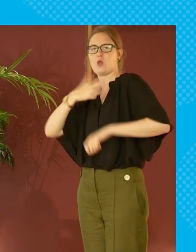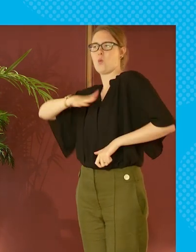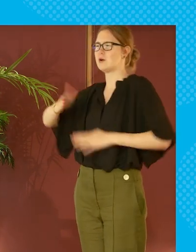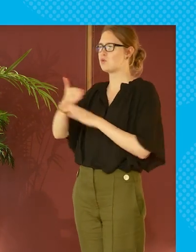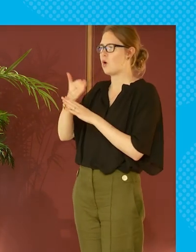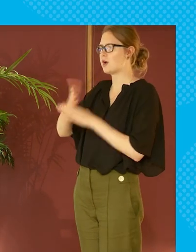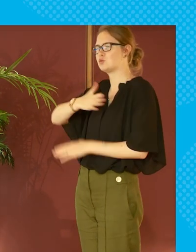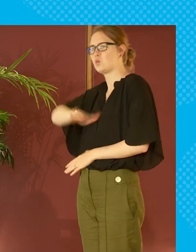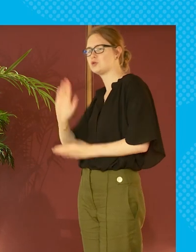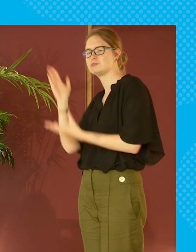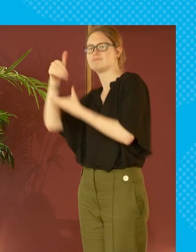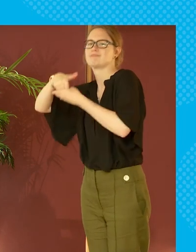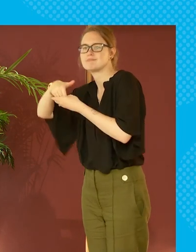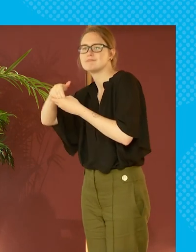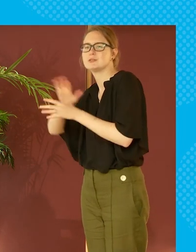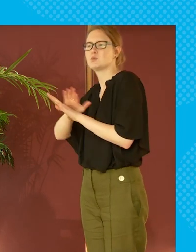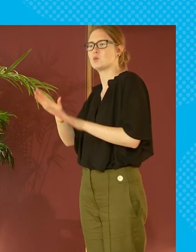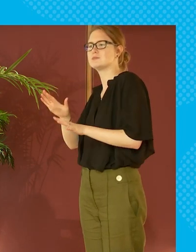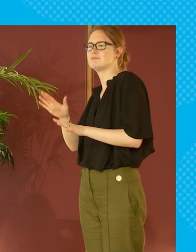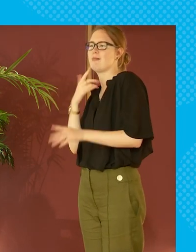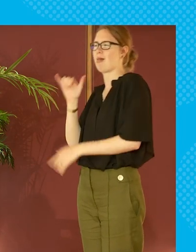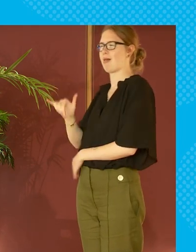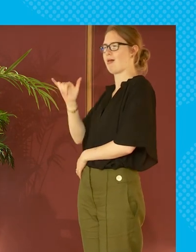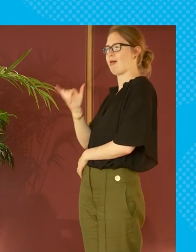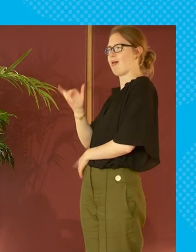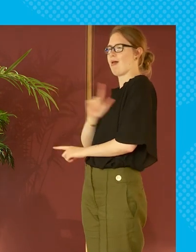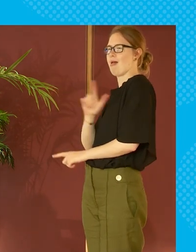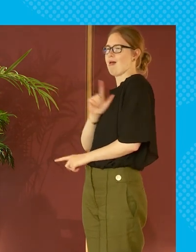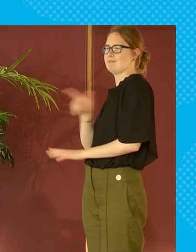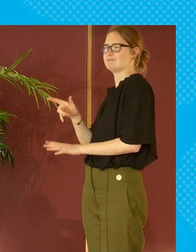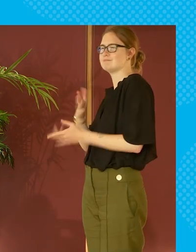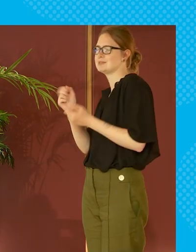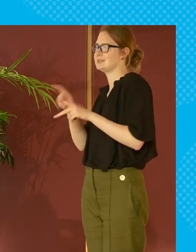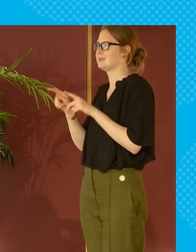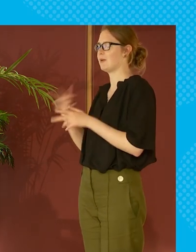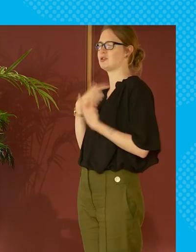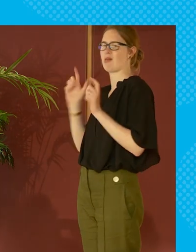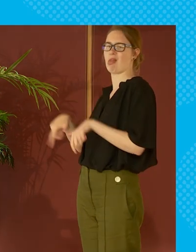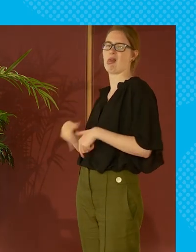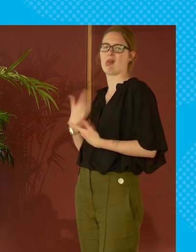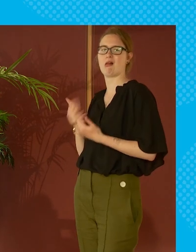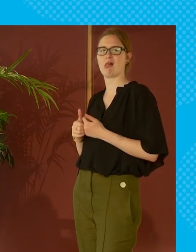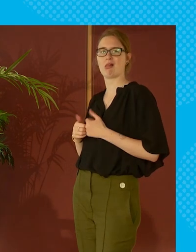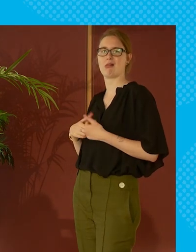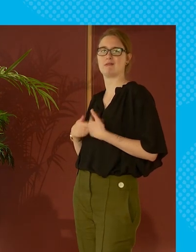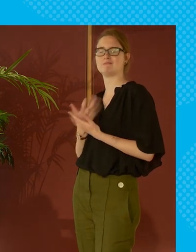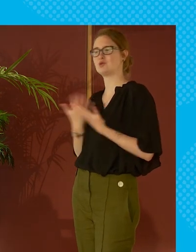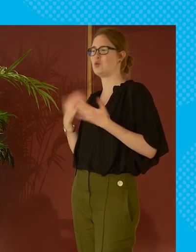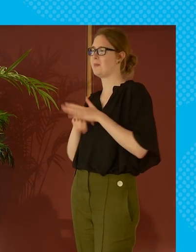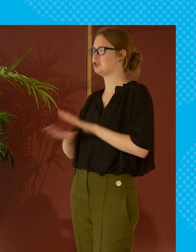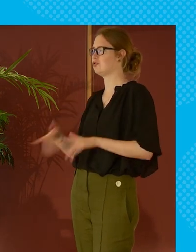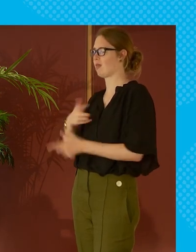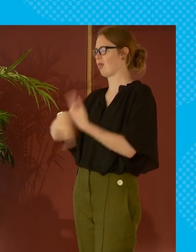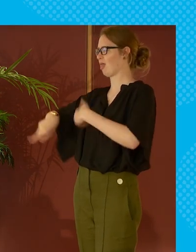willing to work not willing to contribute taking the mickey out of everyone else taking the mickey out of the system and just sitting around having